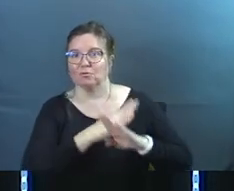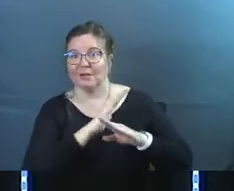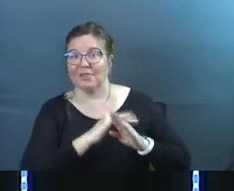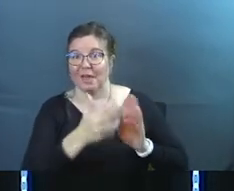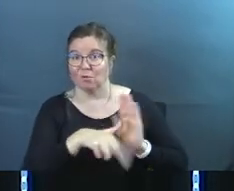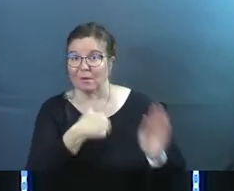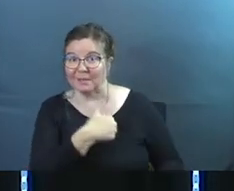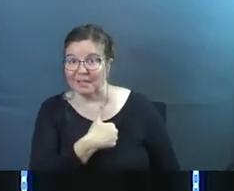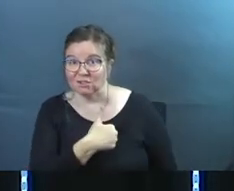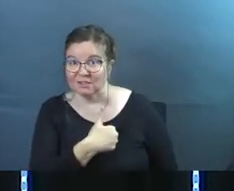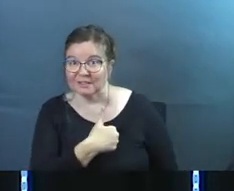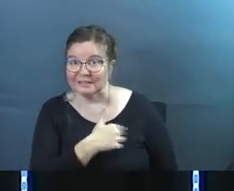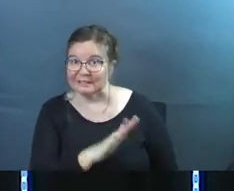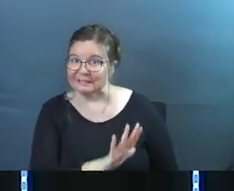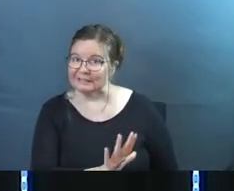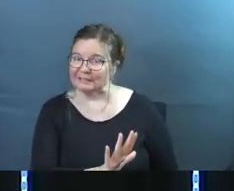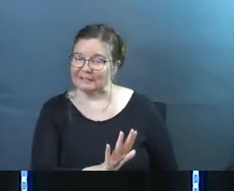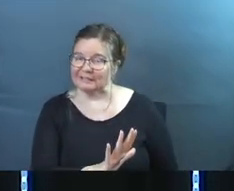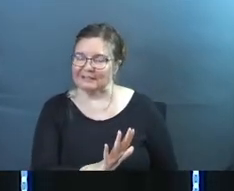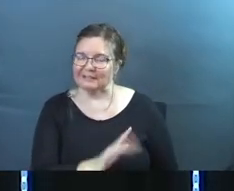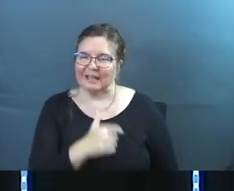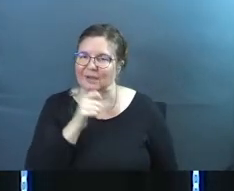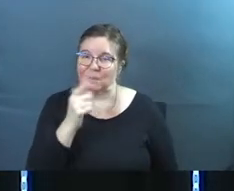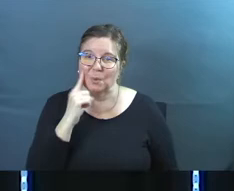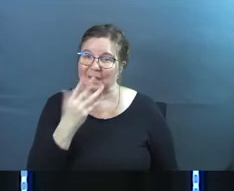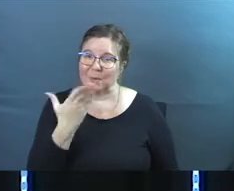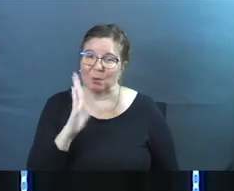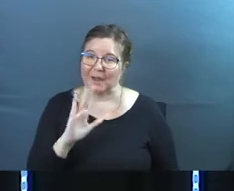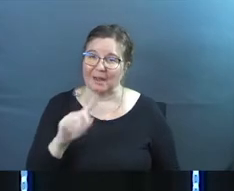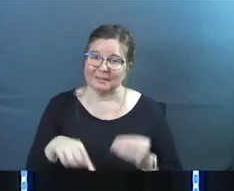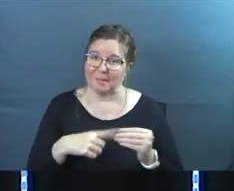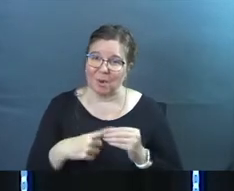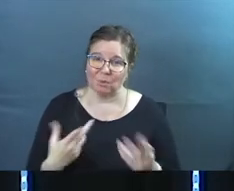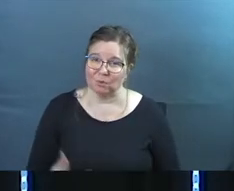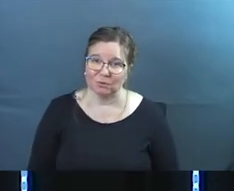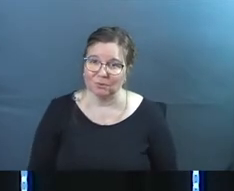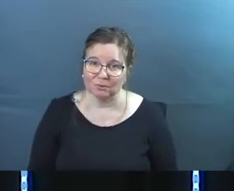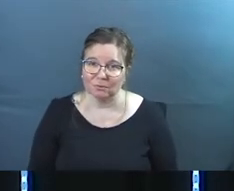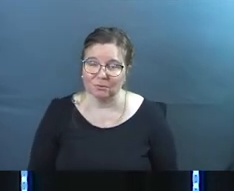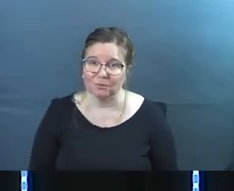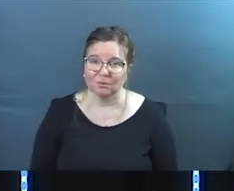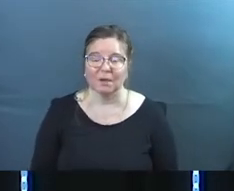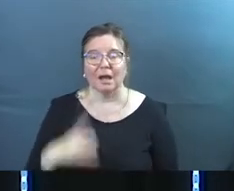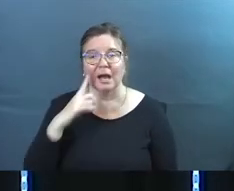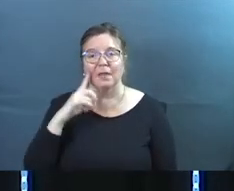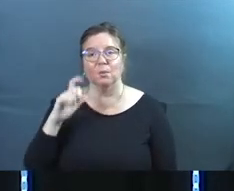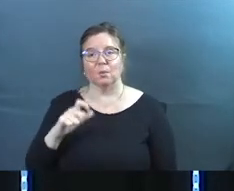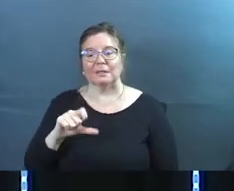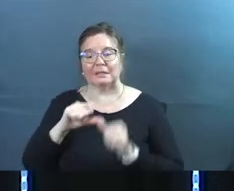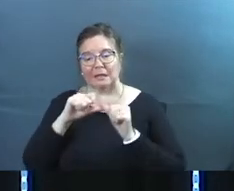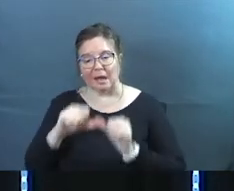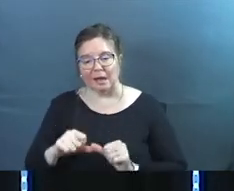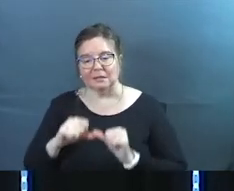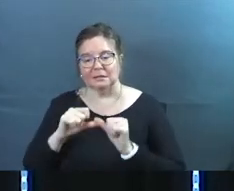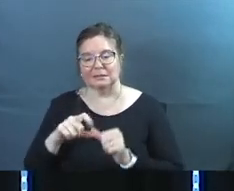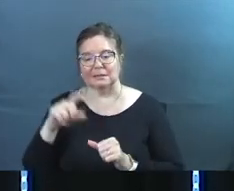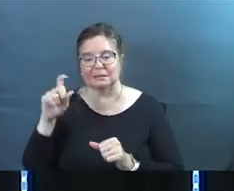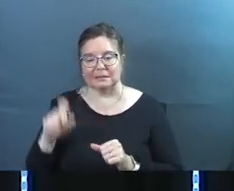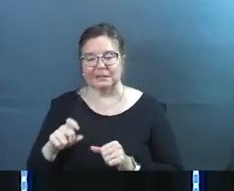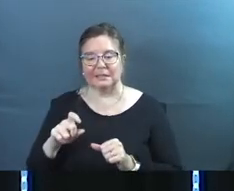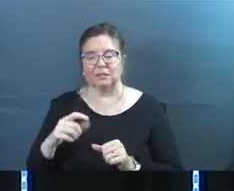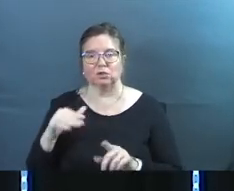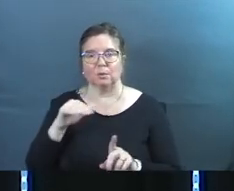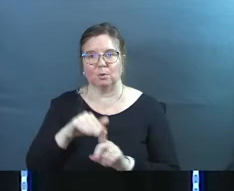reputation I don't think it's what God's about I think we constantly need